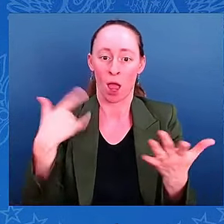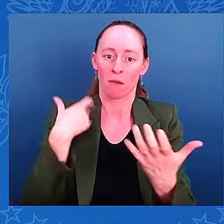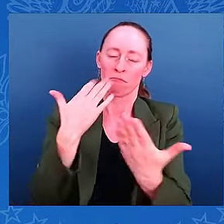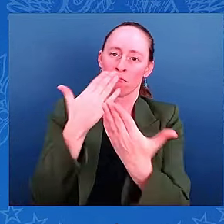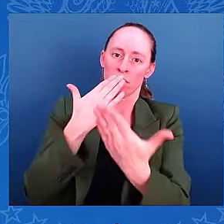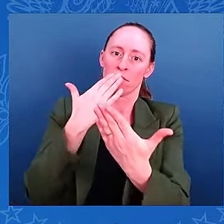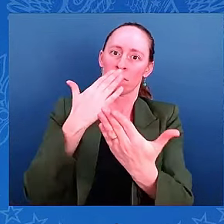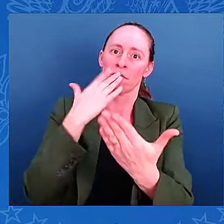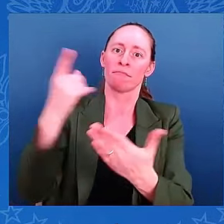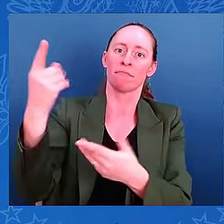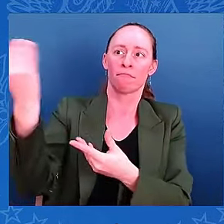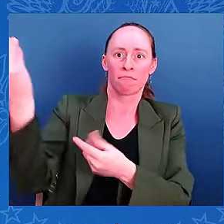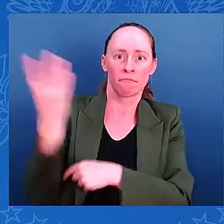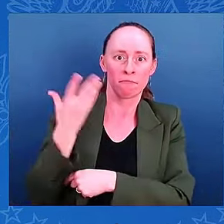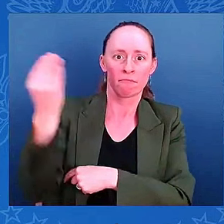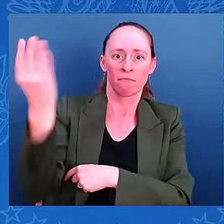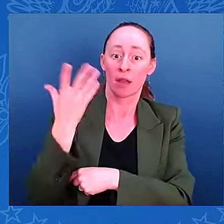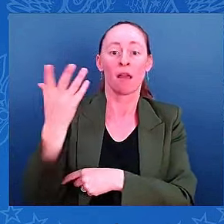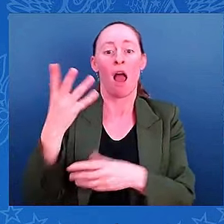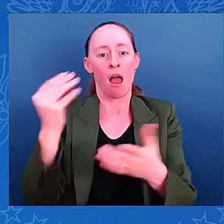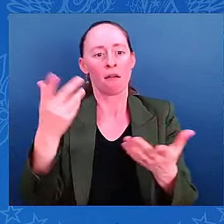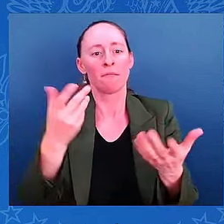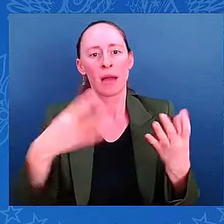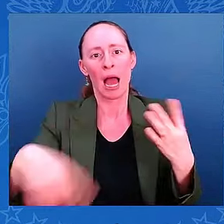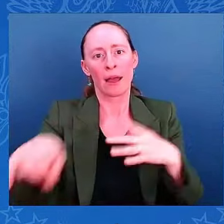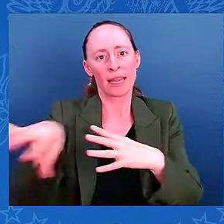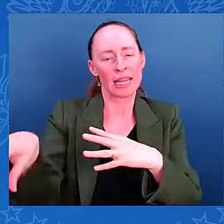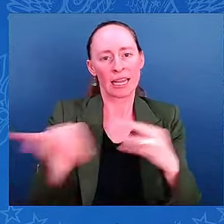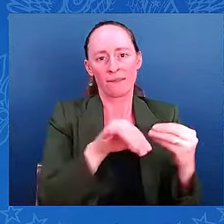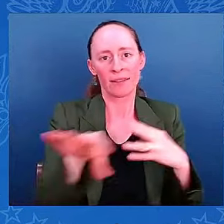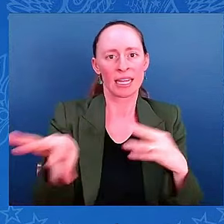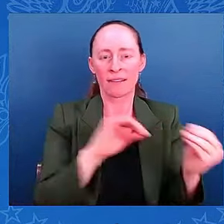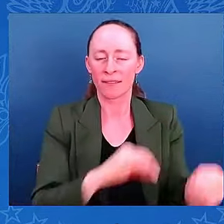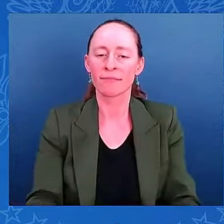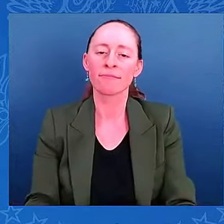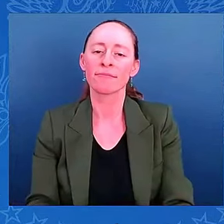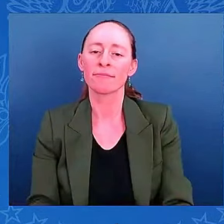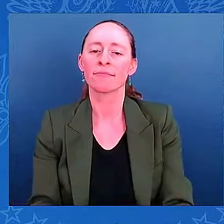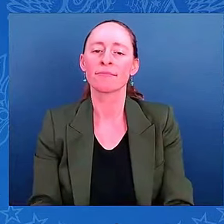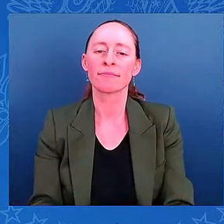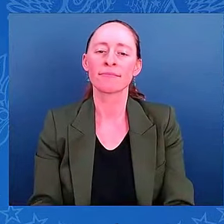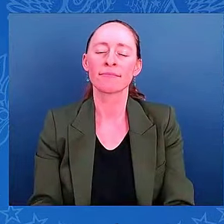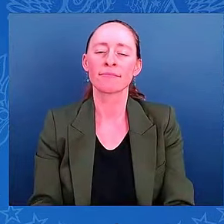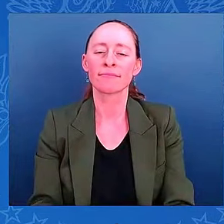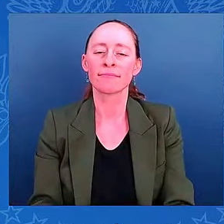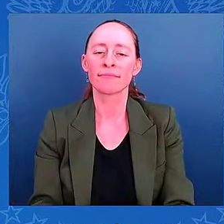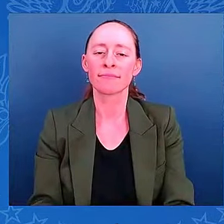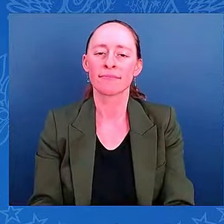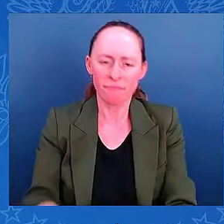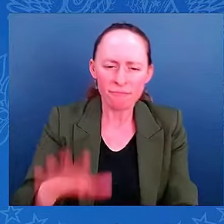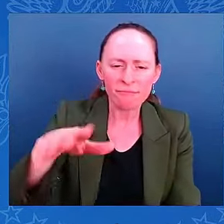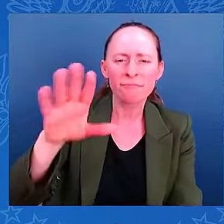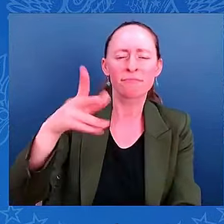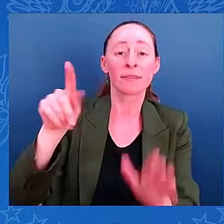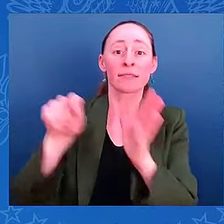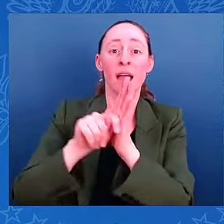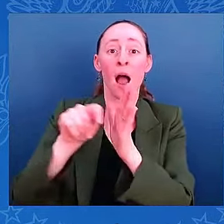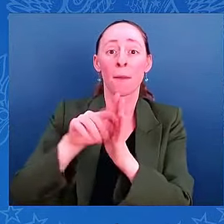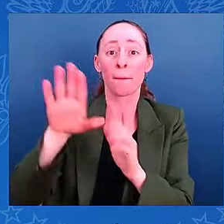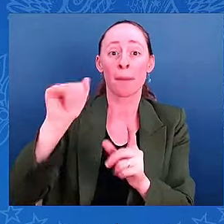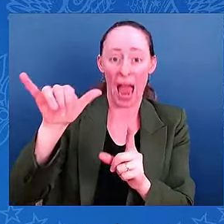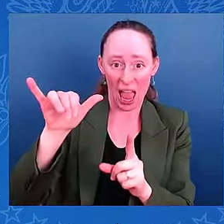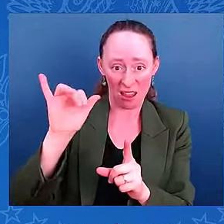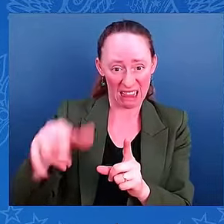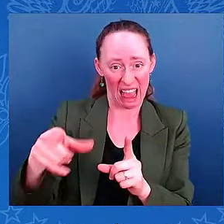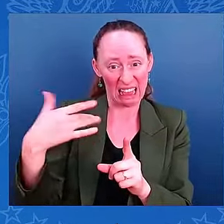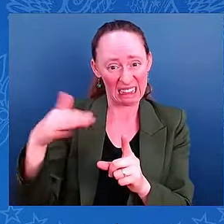particularly vulnerable, correct? Correct. Yes, Mr. President. It's one of the most vulnerable locations along the entire west coast of Florida